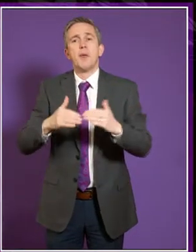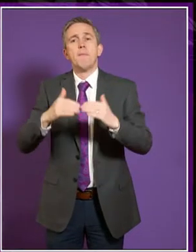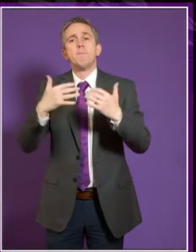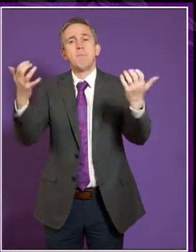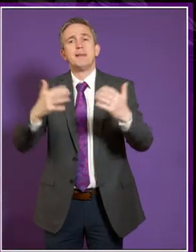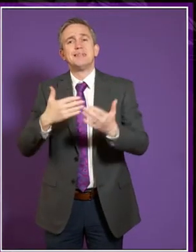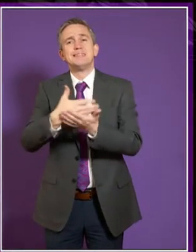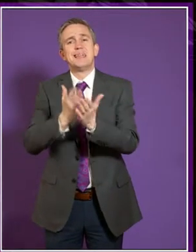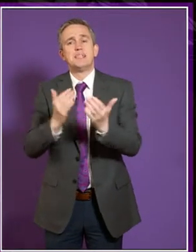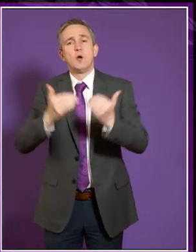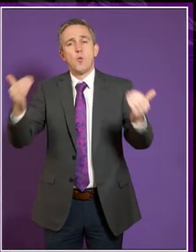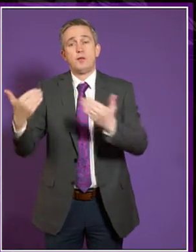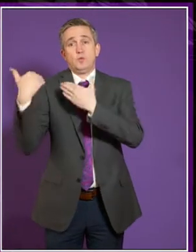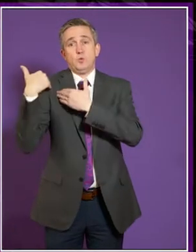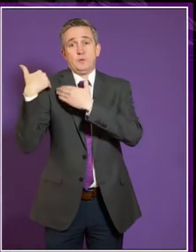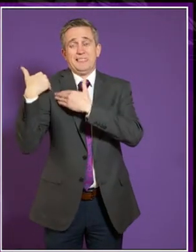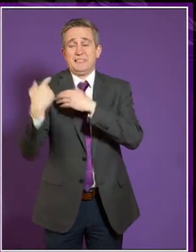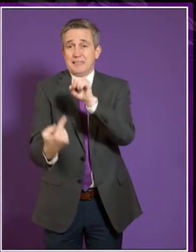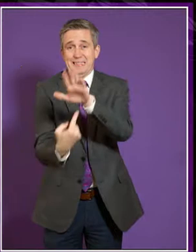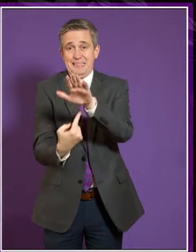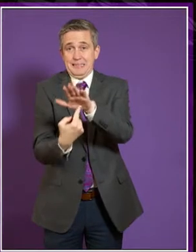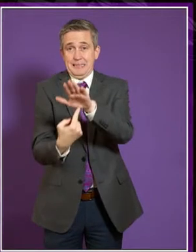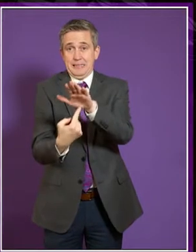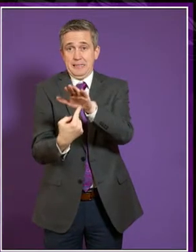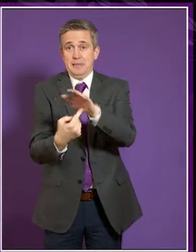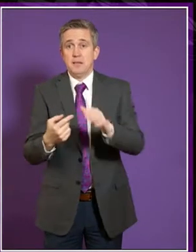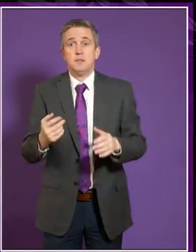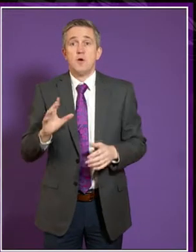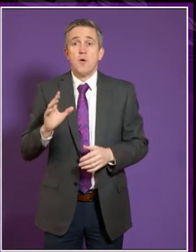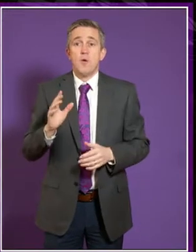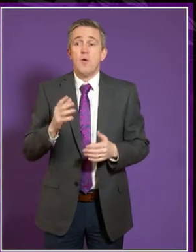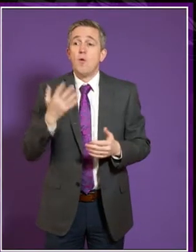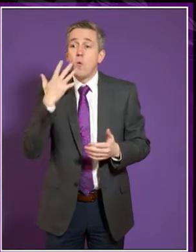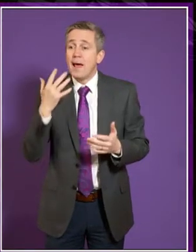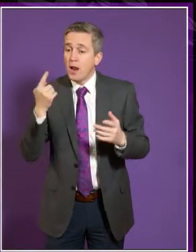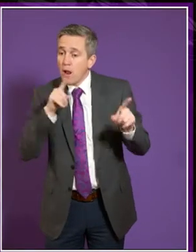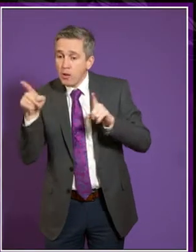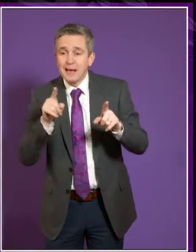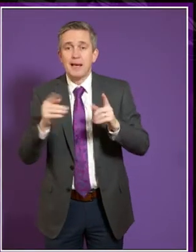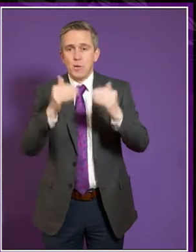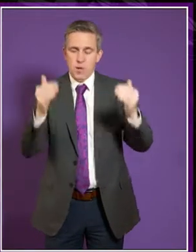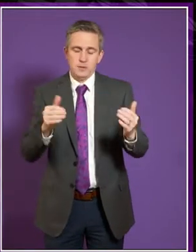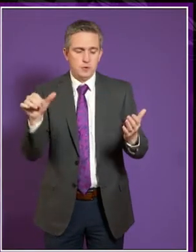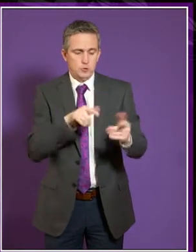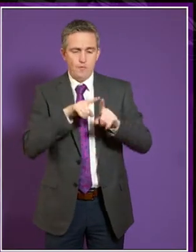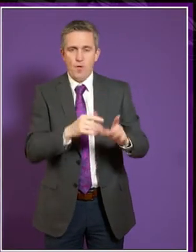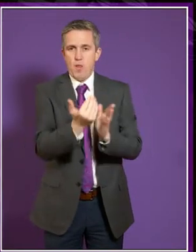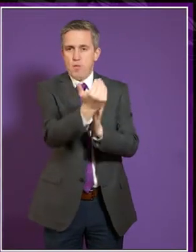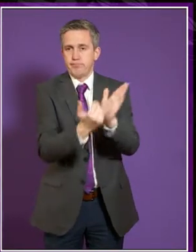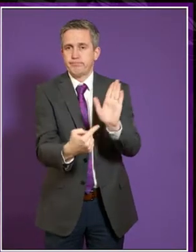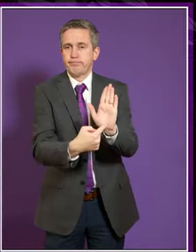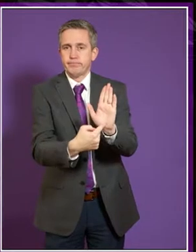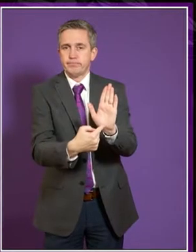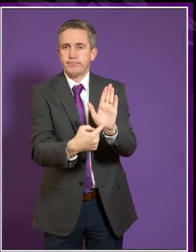are reminded that that's really the starting point for any equality initiative or work that you're doing, that there has been a very